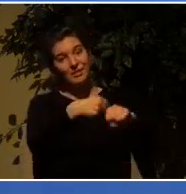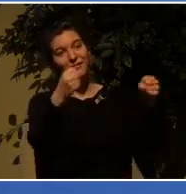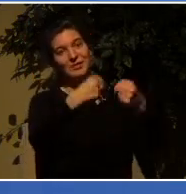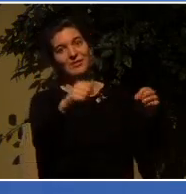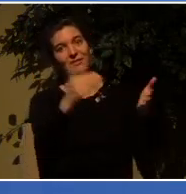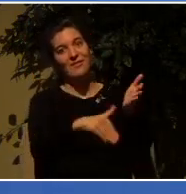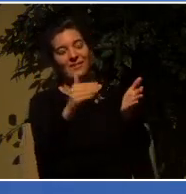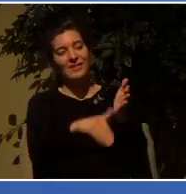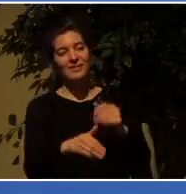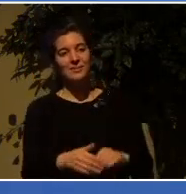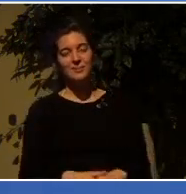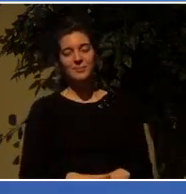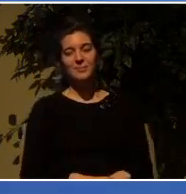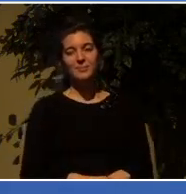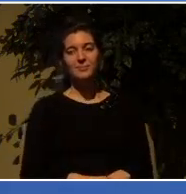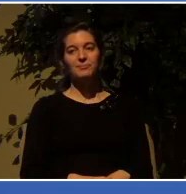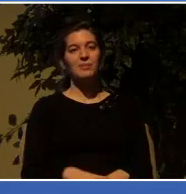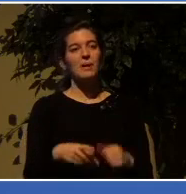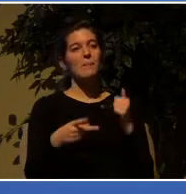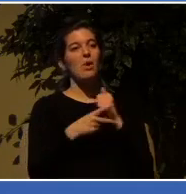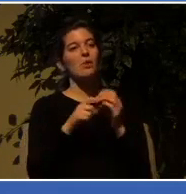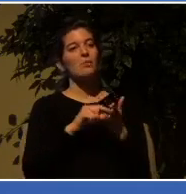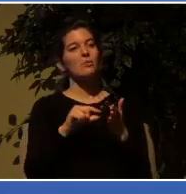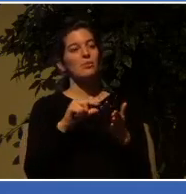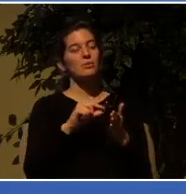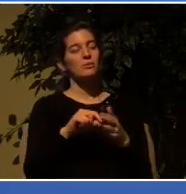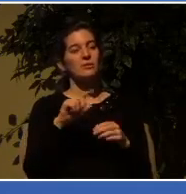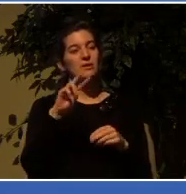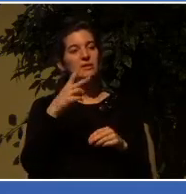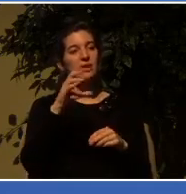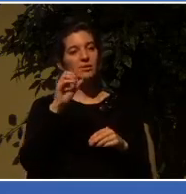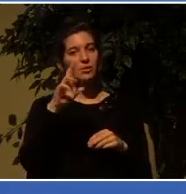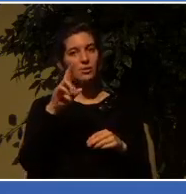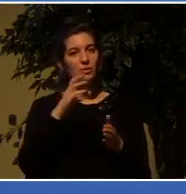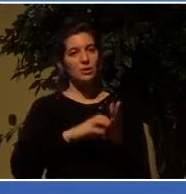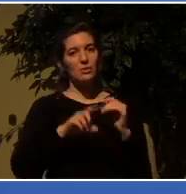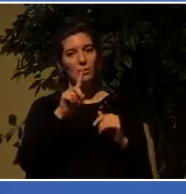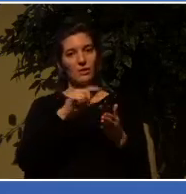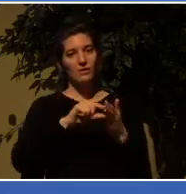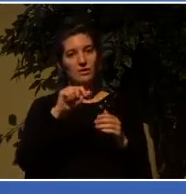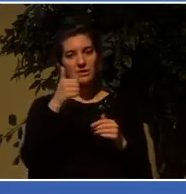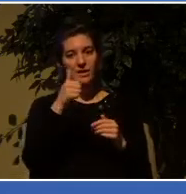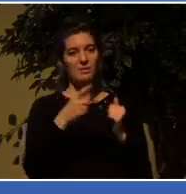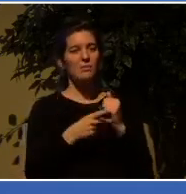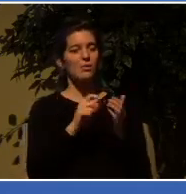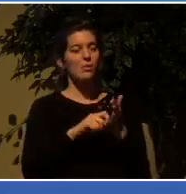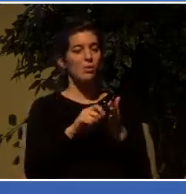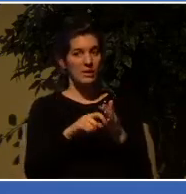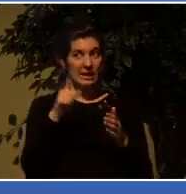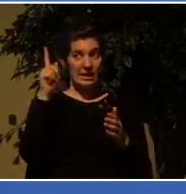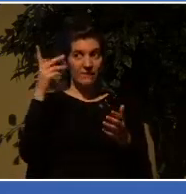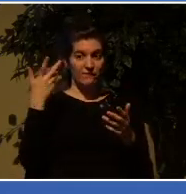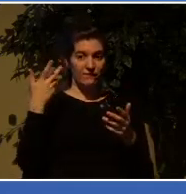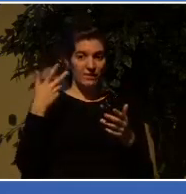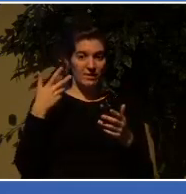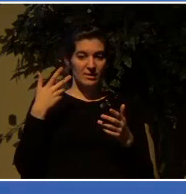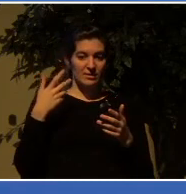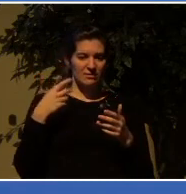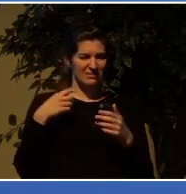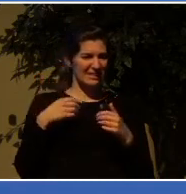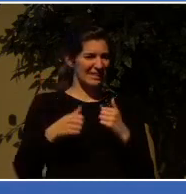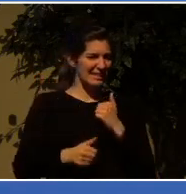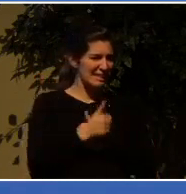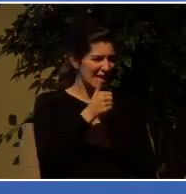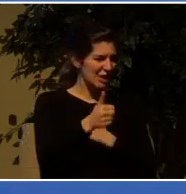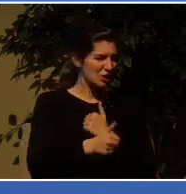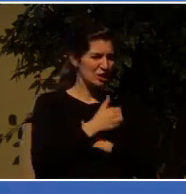in 2 Corinthians 1, verse 10, he has delivered us from such a deadly peril, and he will deliver